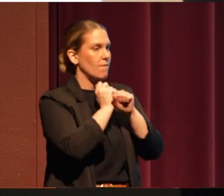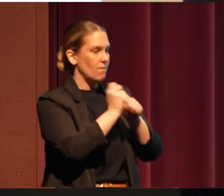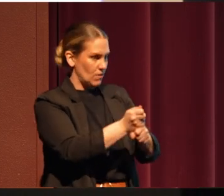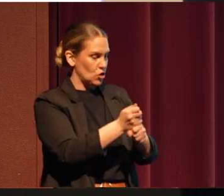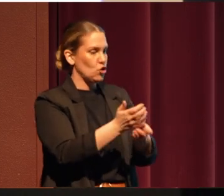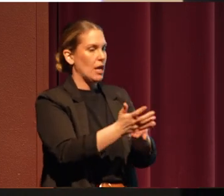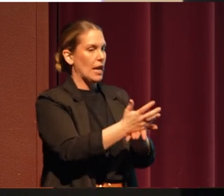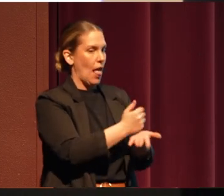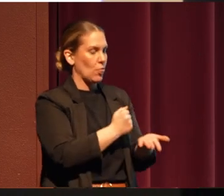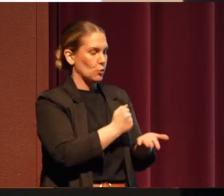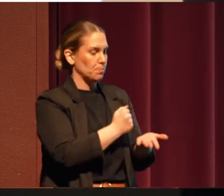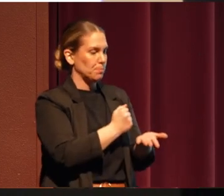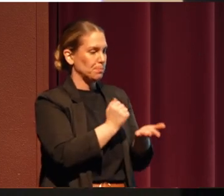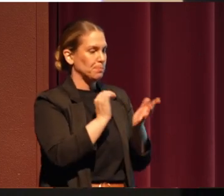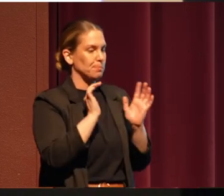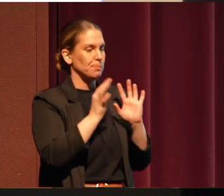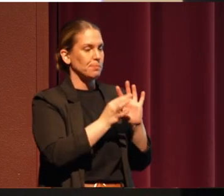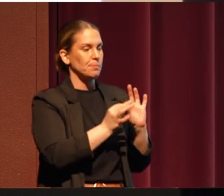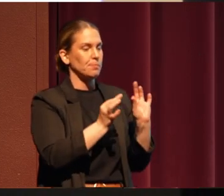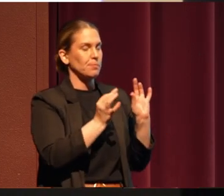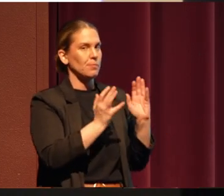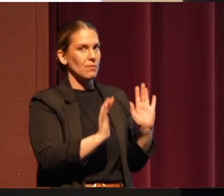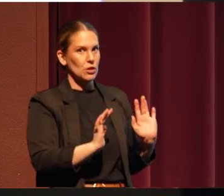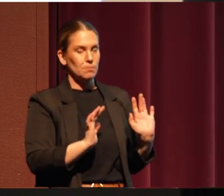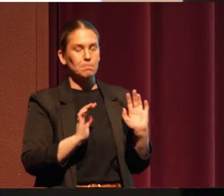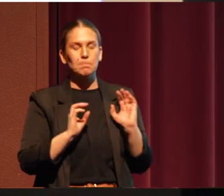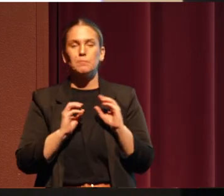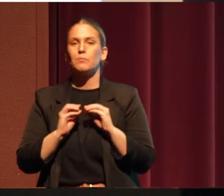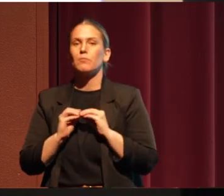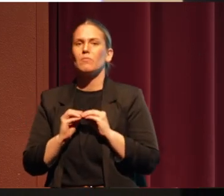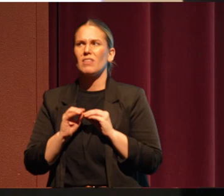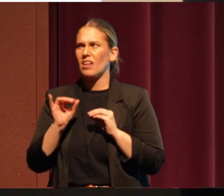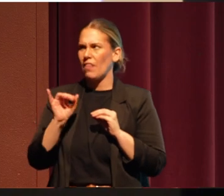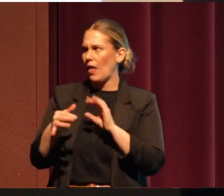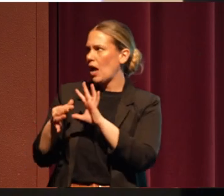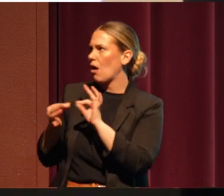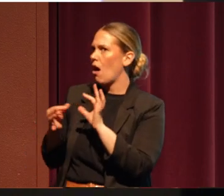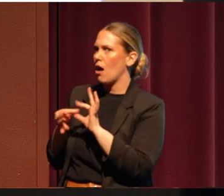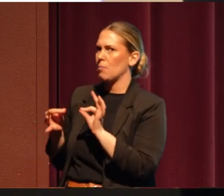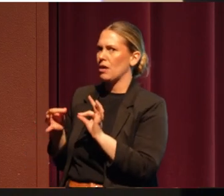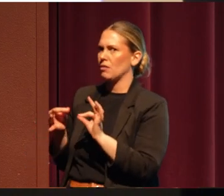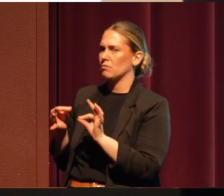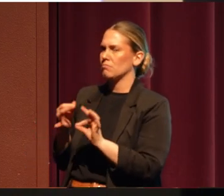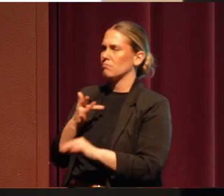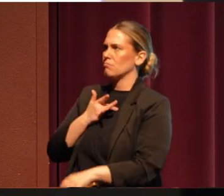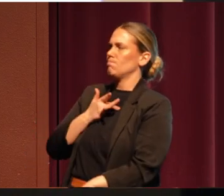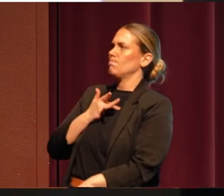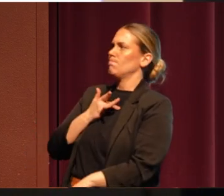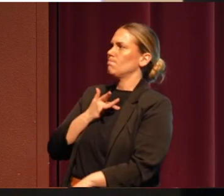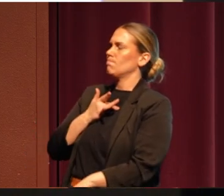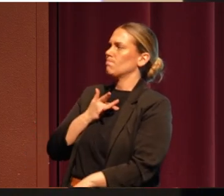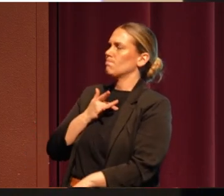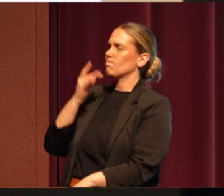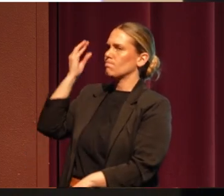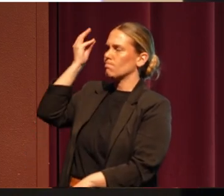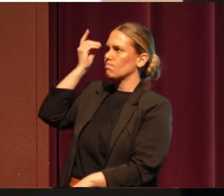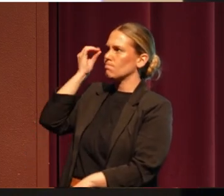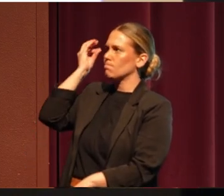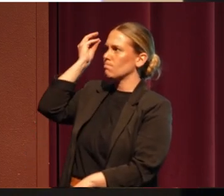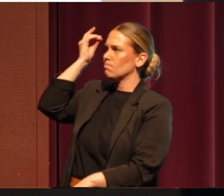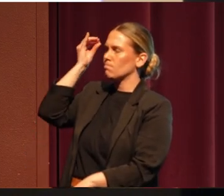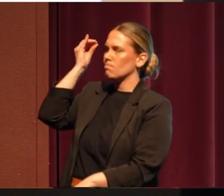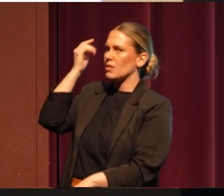And that's all he says. And that comment just sat with me. Because we picked